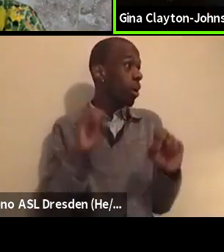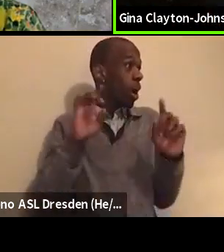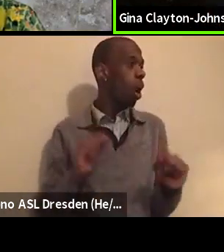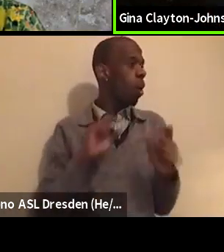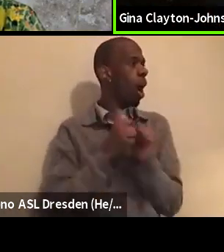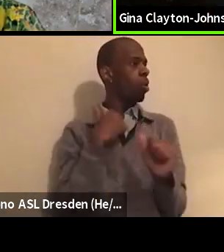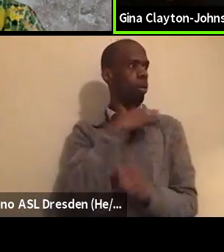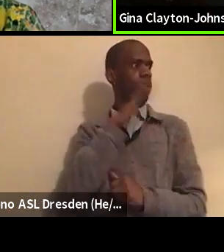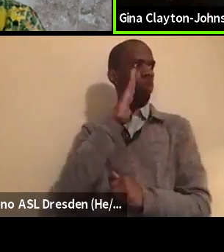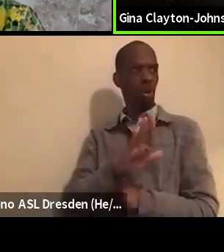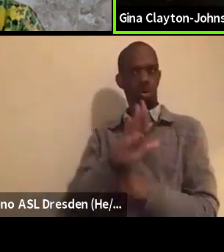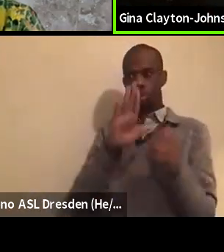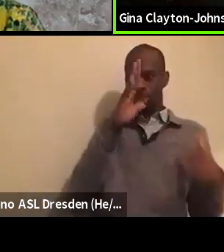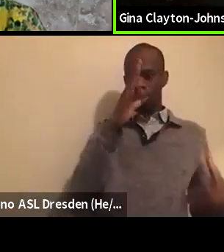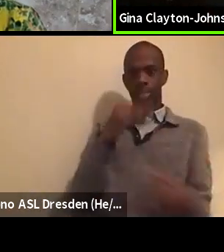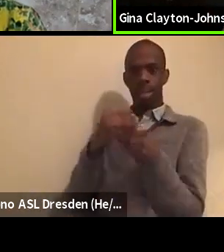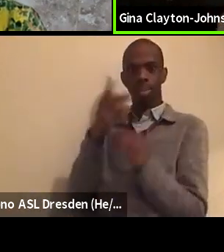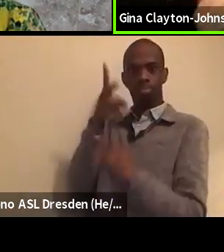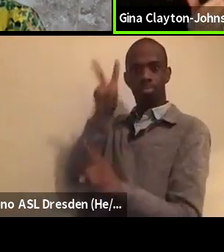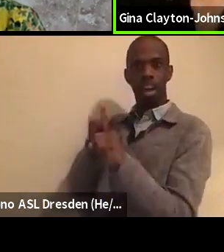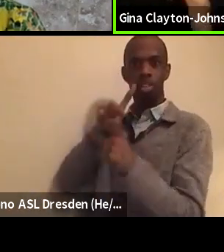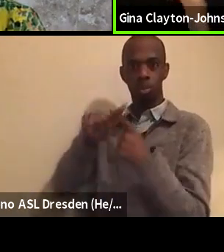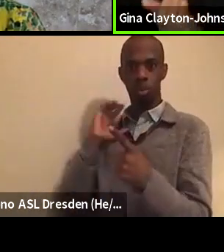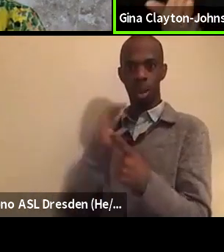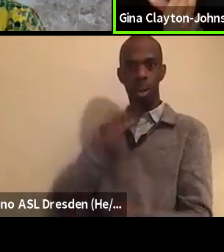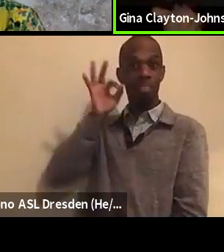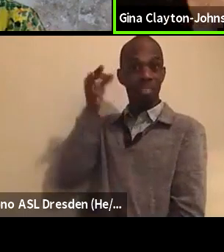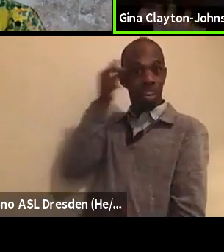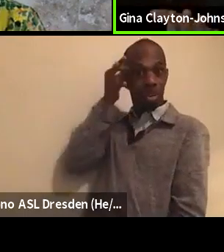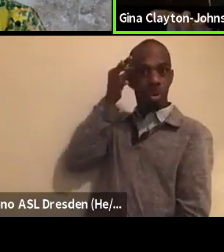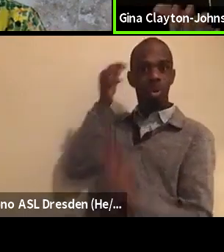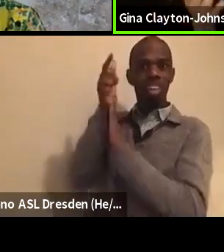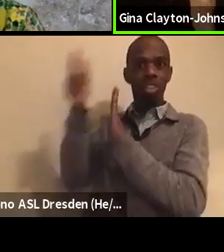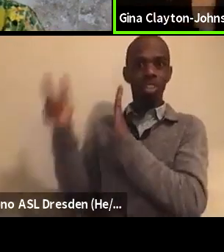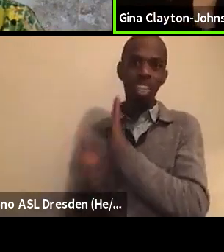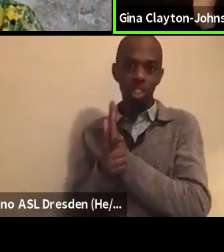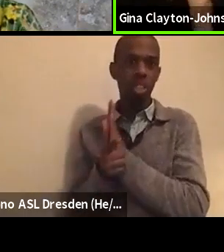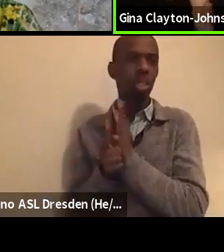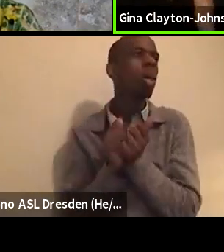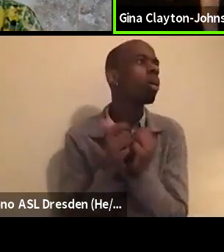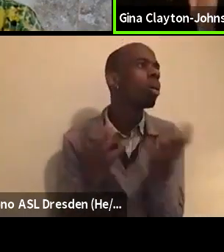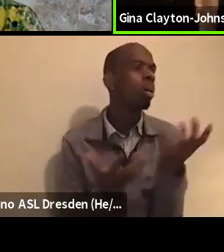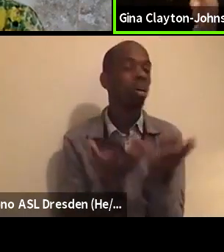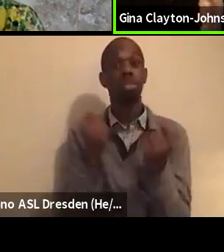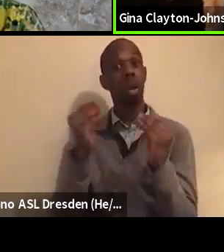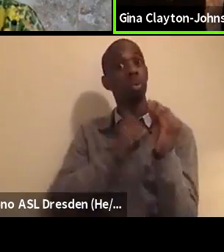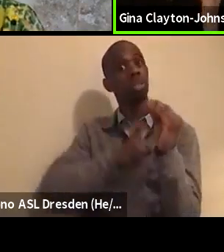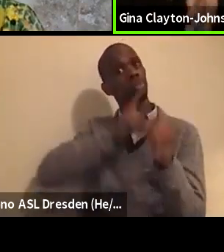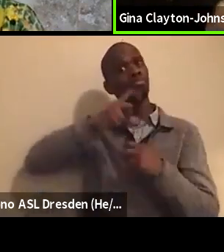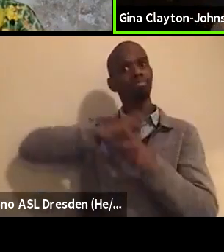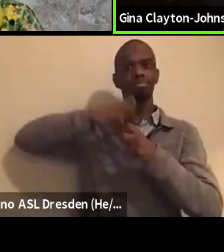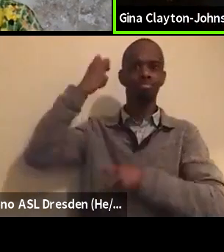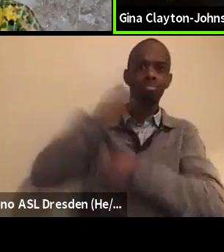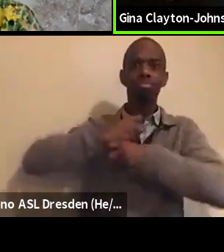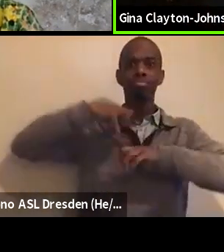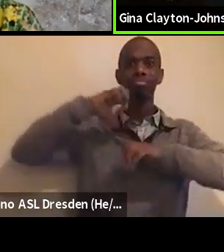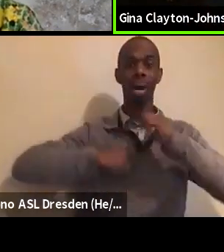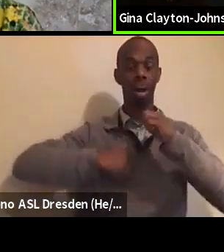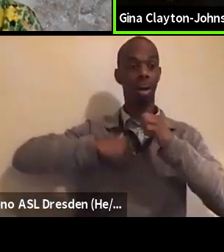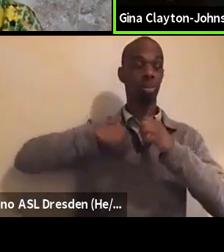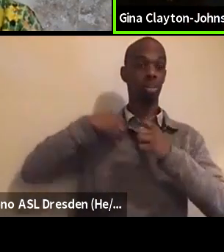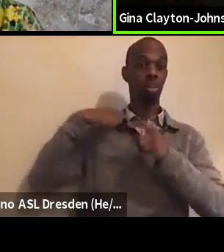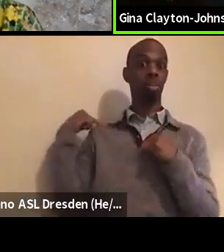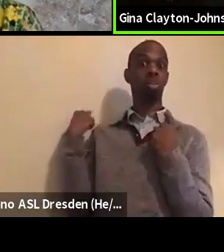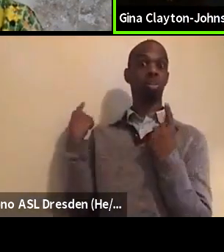legislation. So it was quite a, you know, quite a feat. But we are just I think at the beginning of the Breathe Act